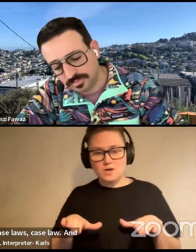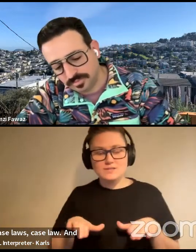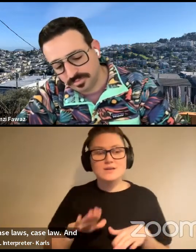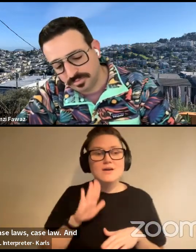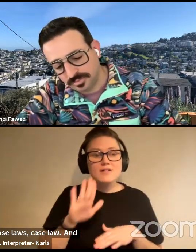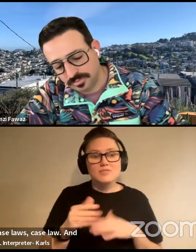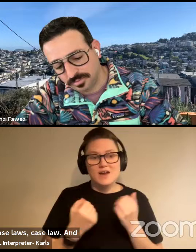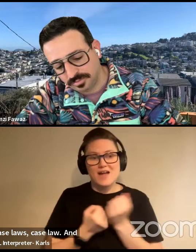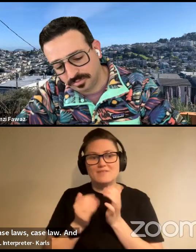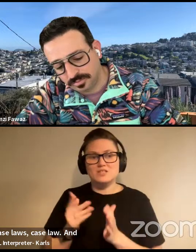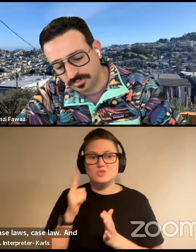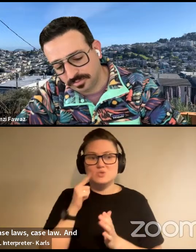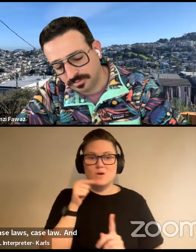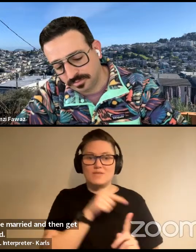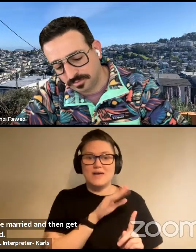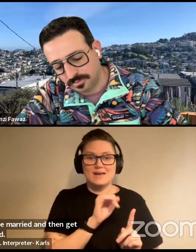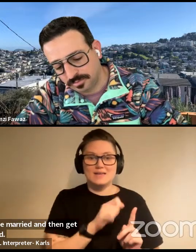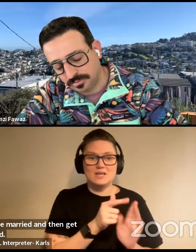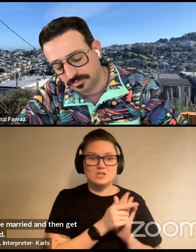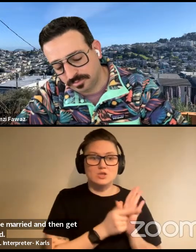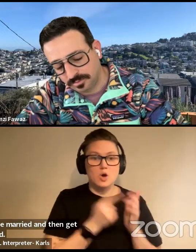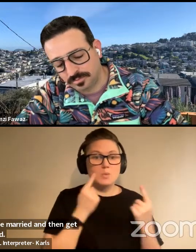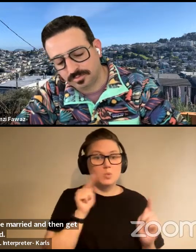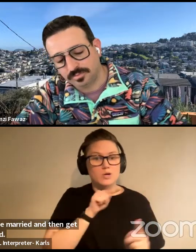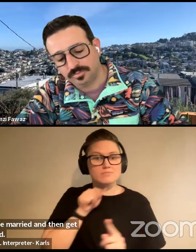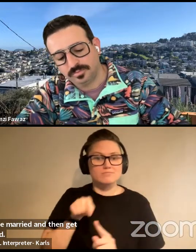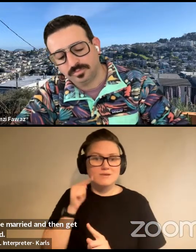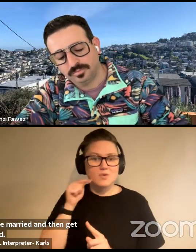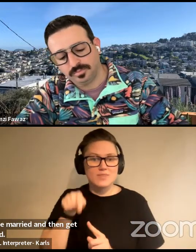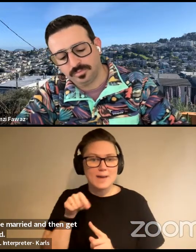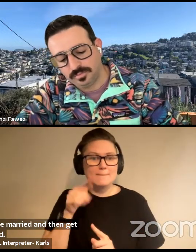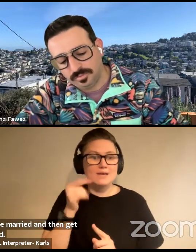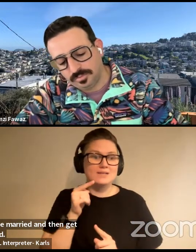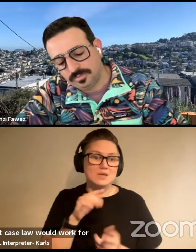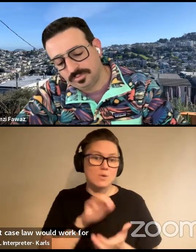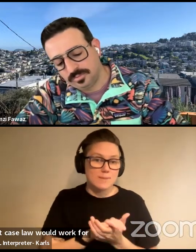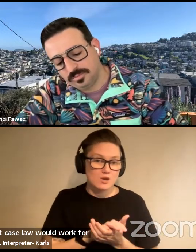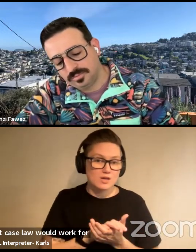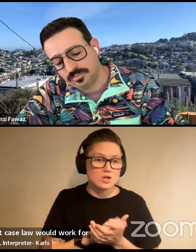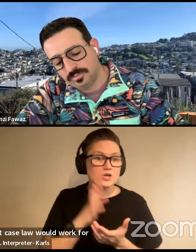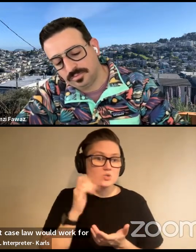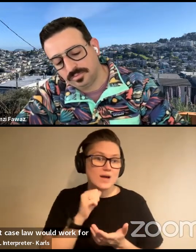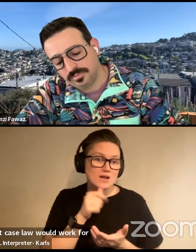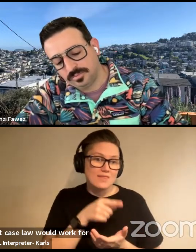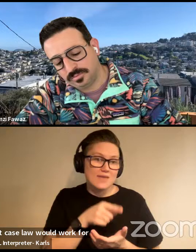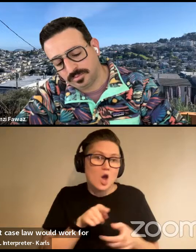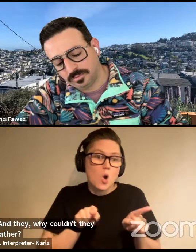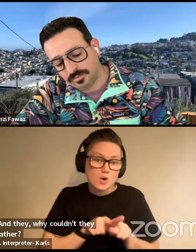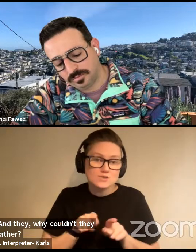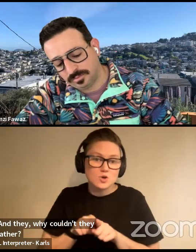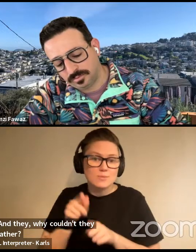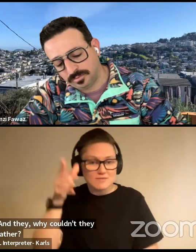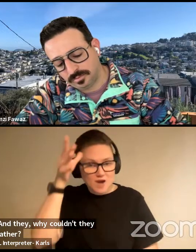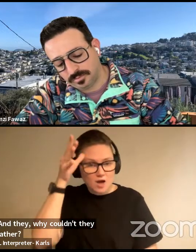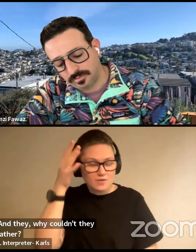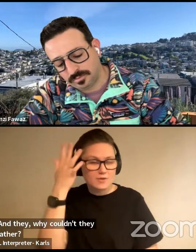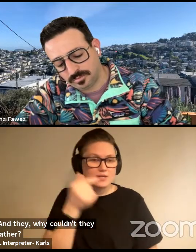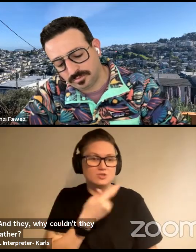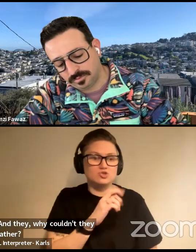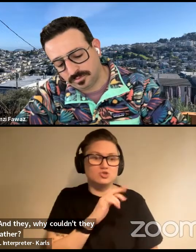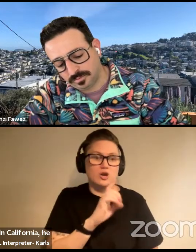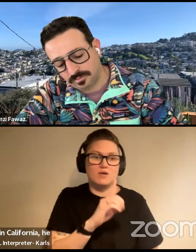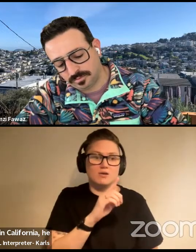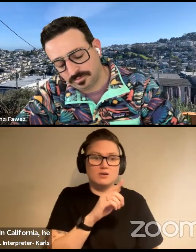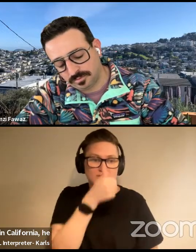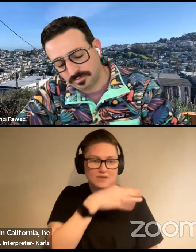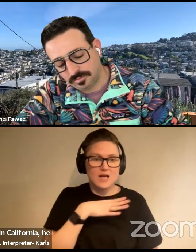thought that case law would work for them, because they were married. And they, why couldn't they also be the father? Because Gerald, the guy in California, he